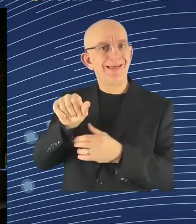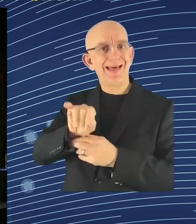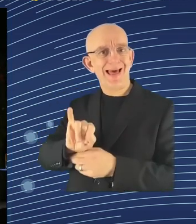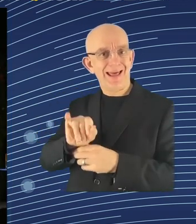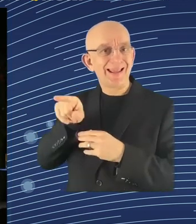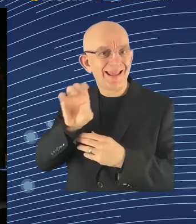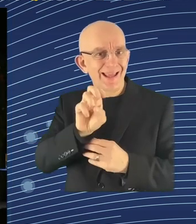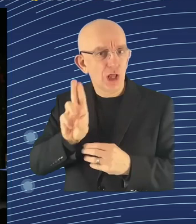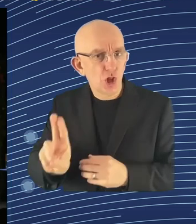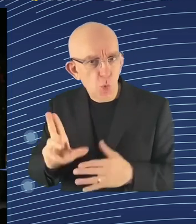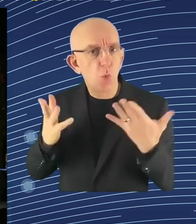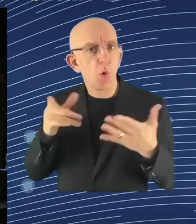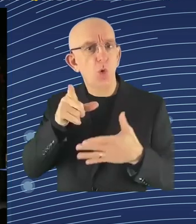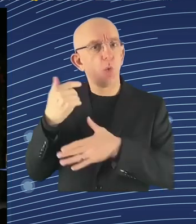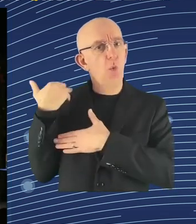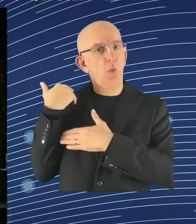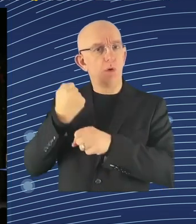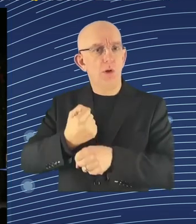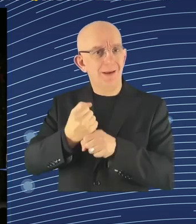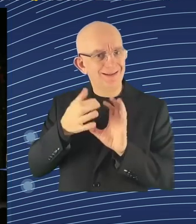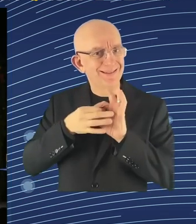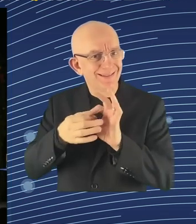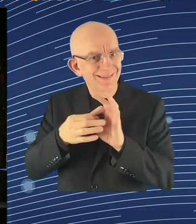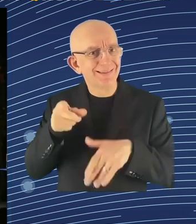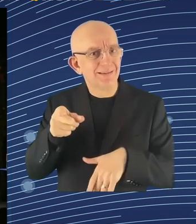transparency, so we're very happy that you made it nonetheless.